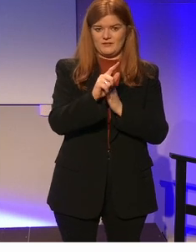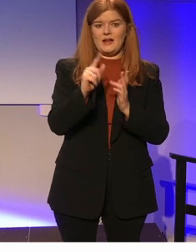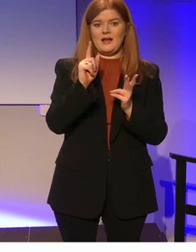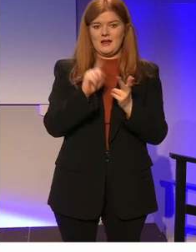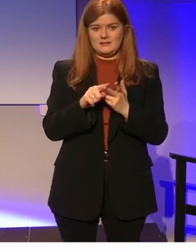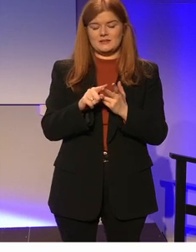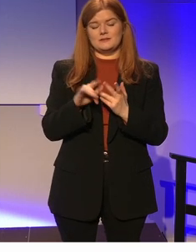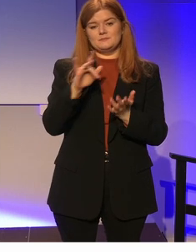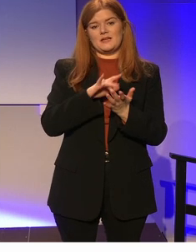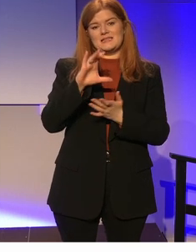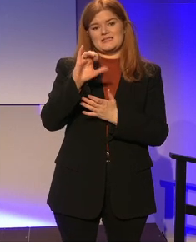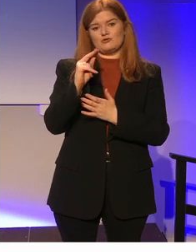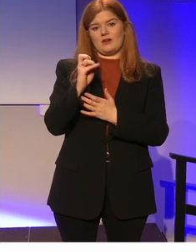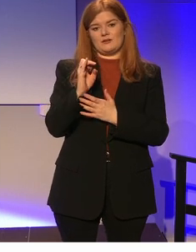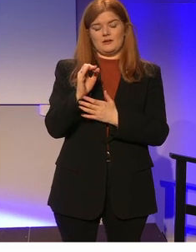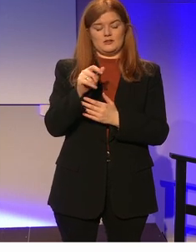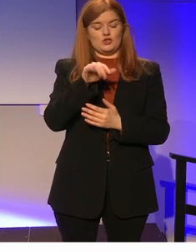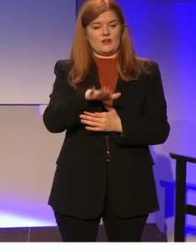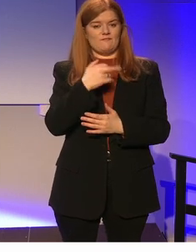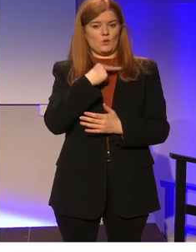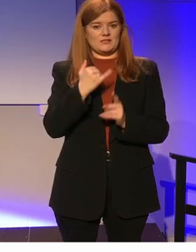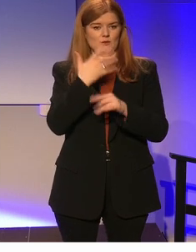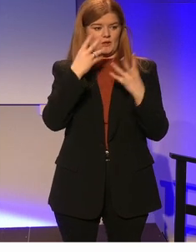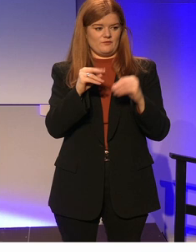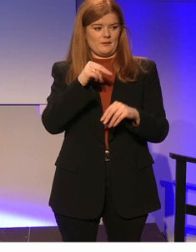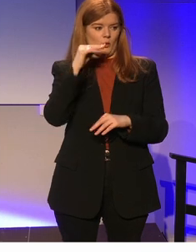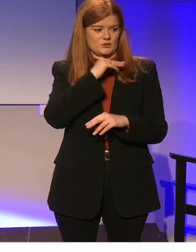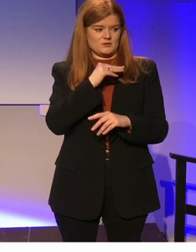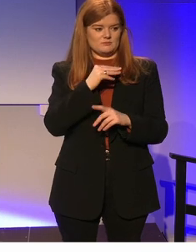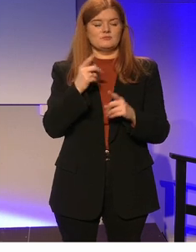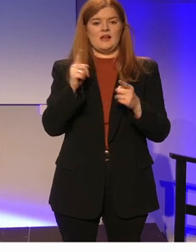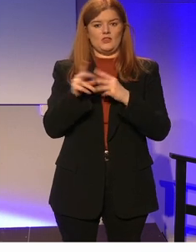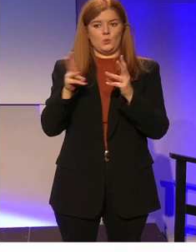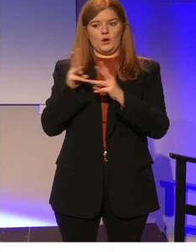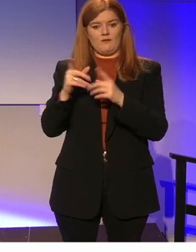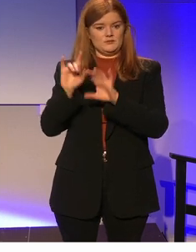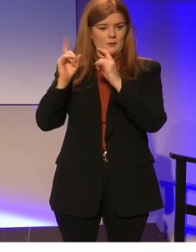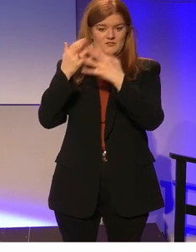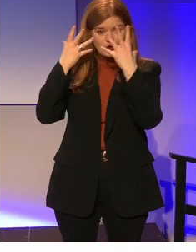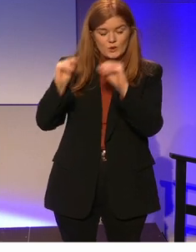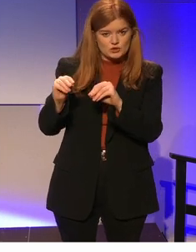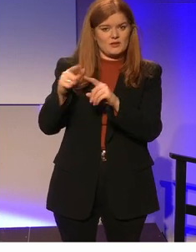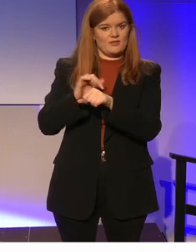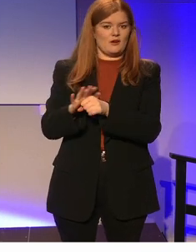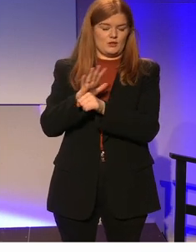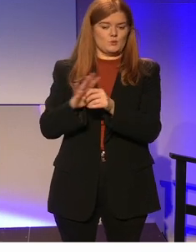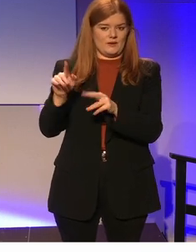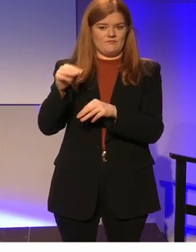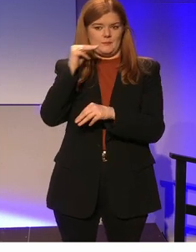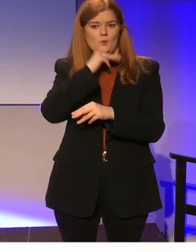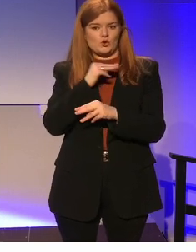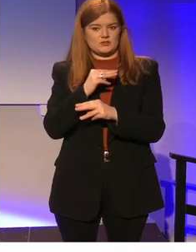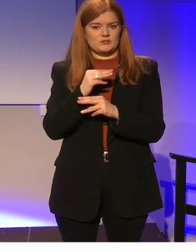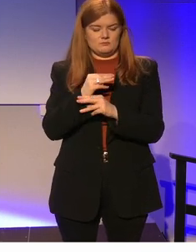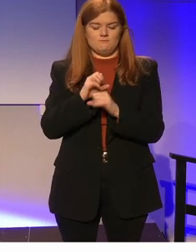centrality of the child's voice in education and the work of Hognanog and the Department of Education in this regard further